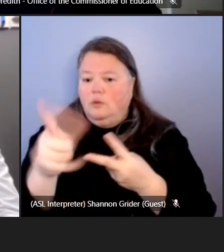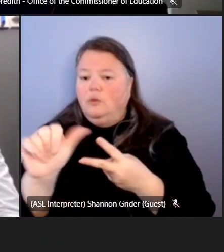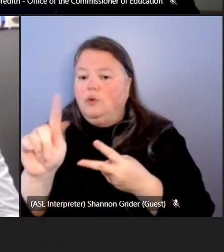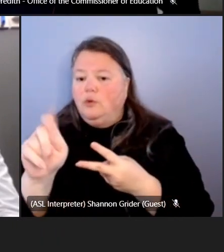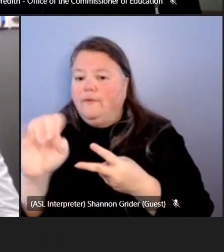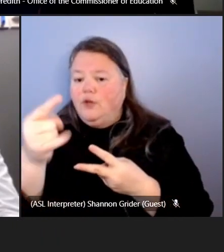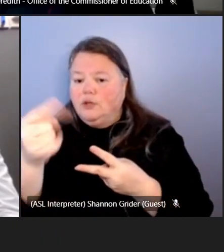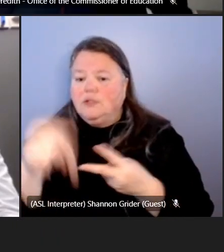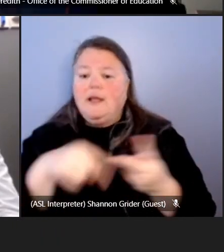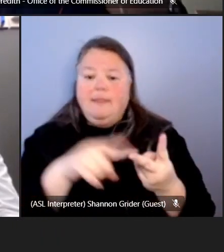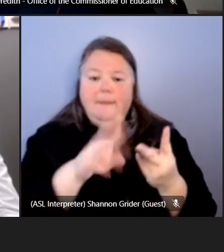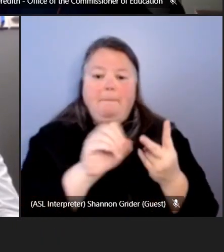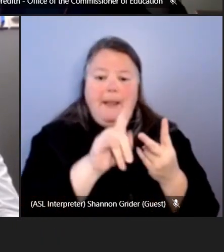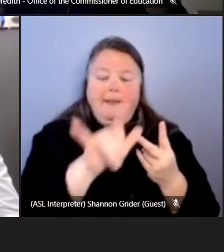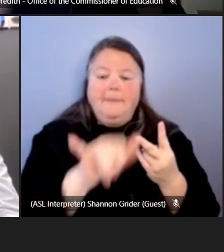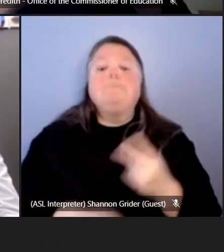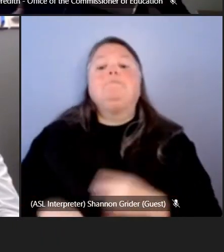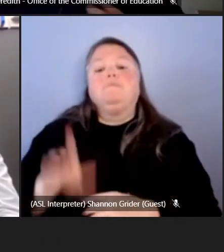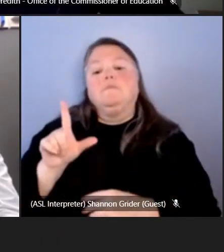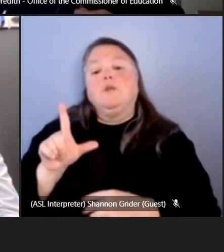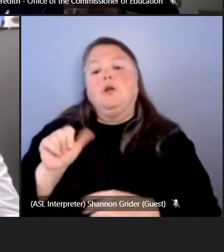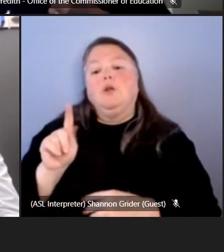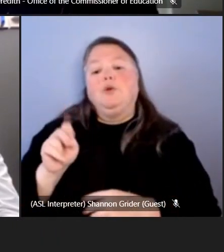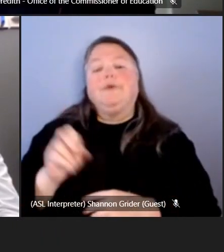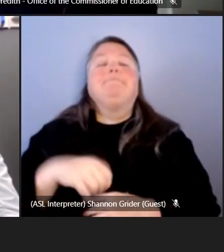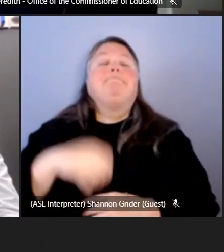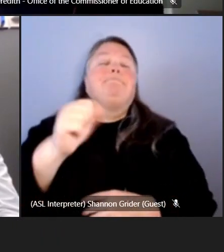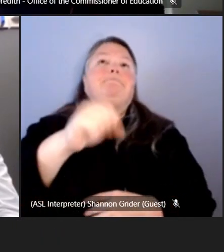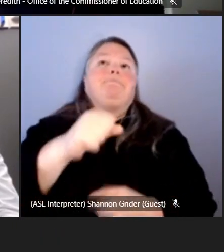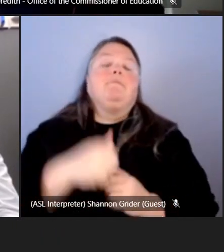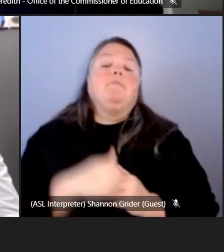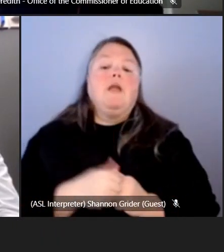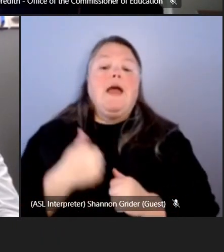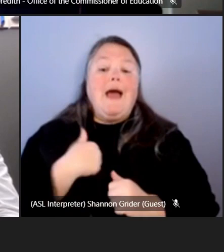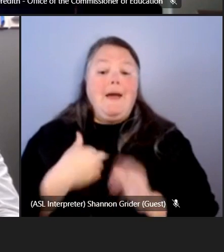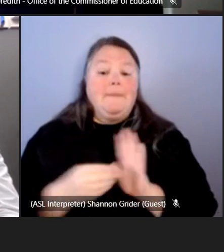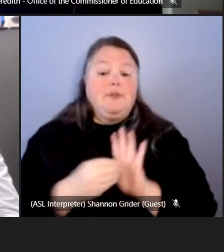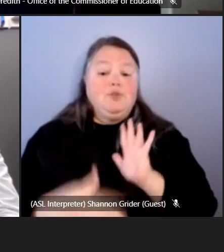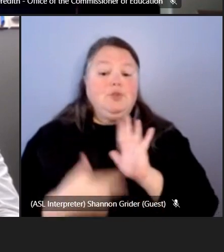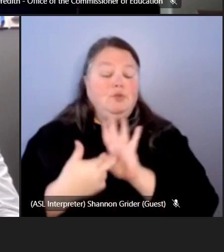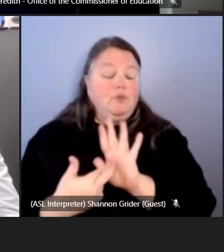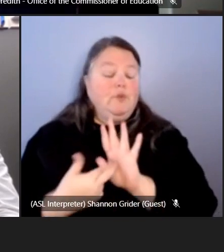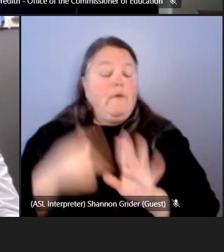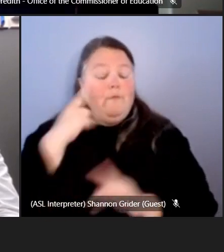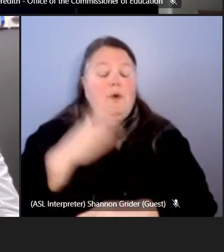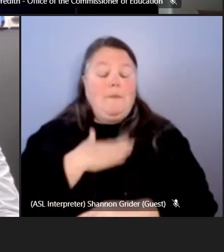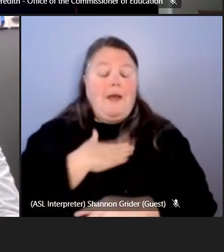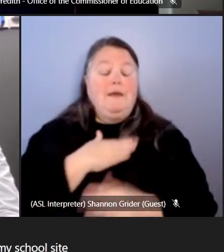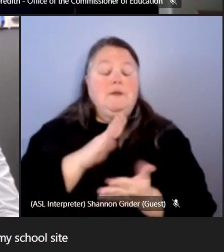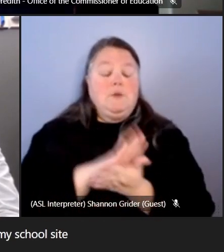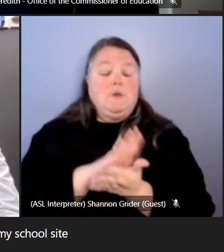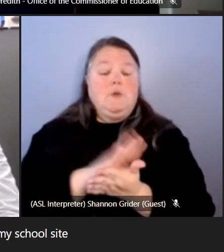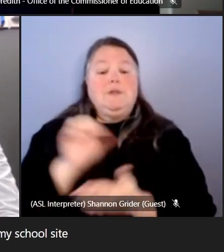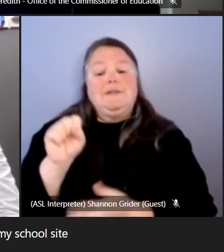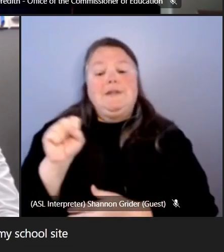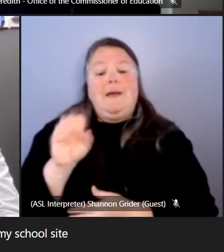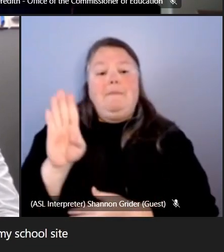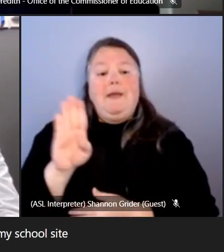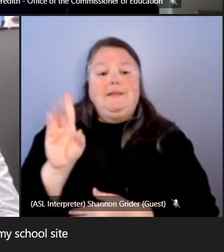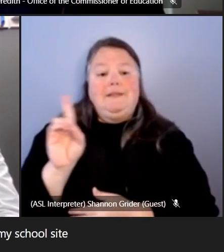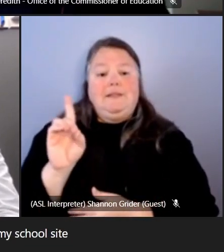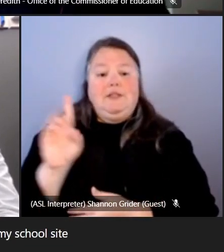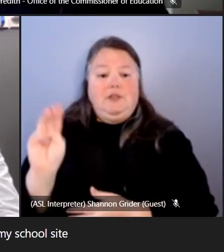you uh yeah so um i'm the student representative for my school's site-based decision making council